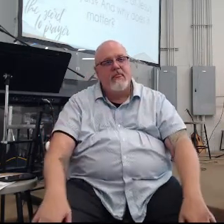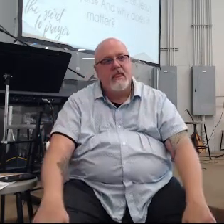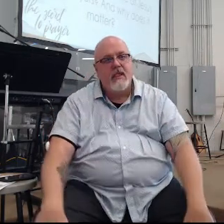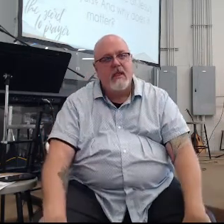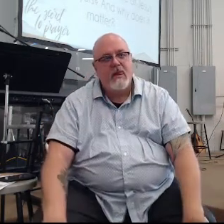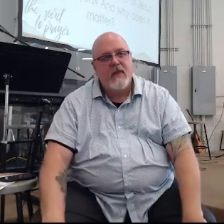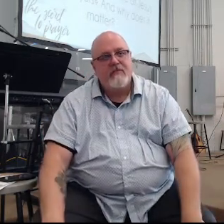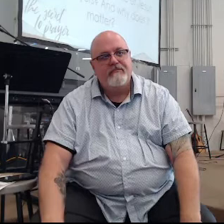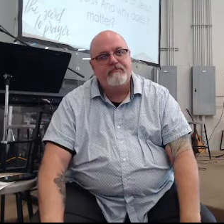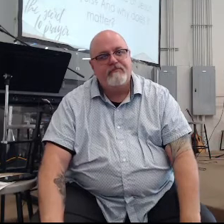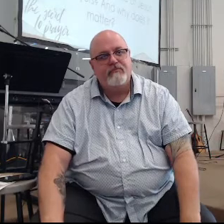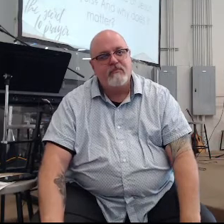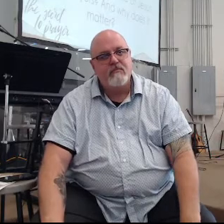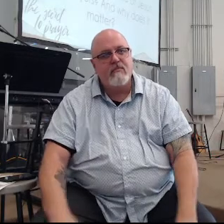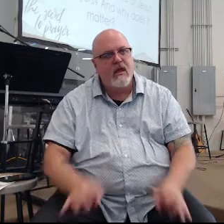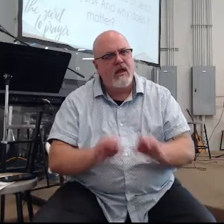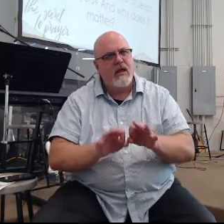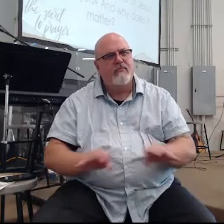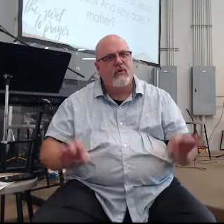what